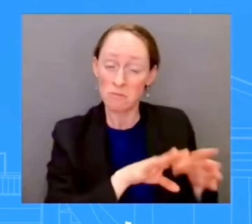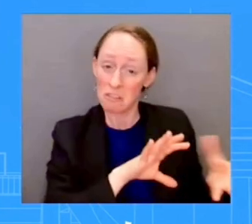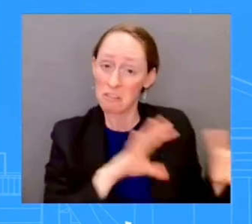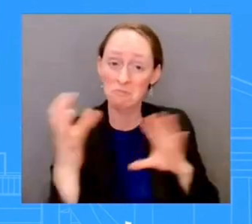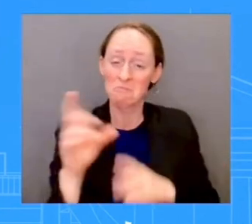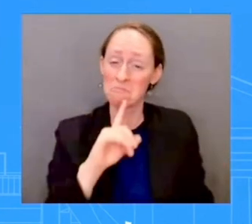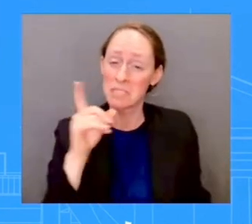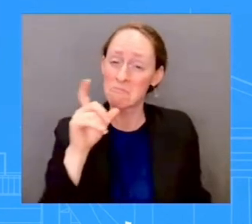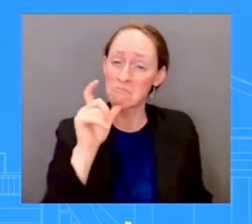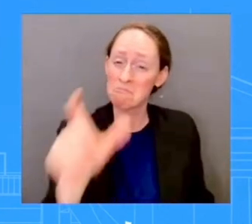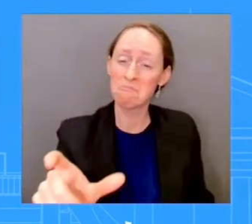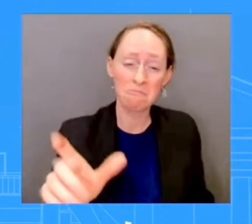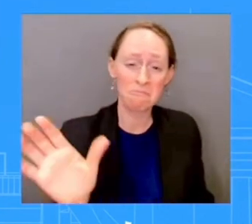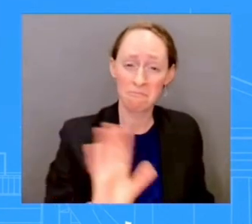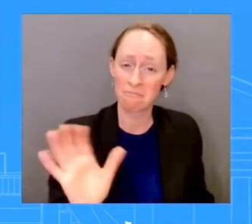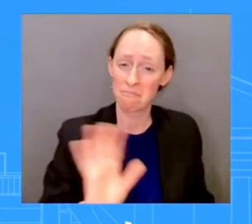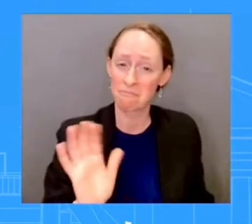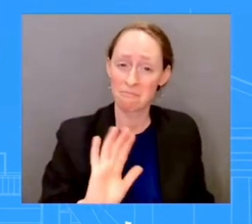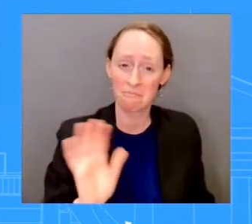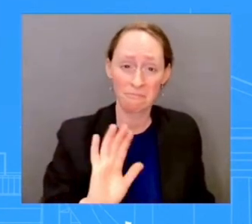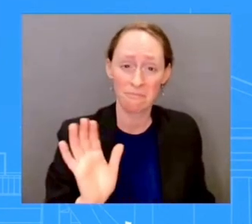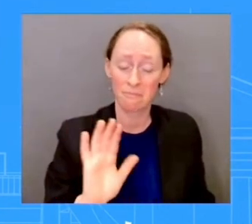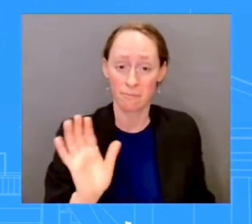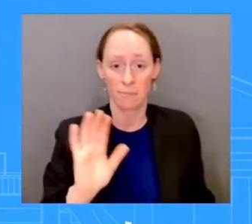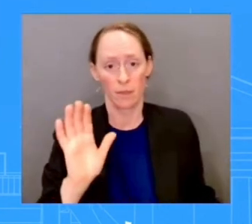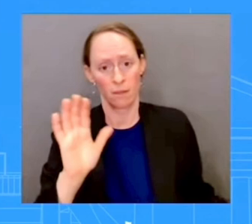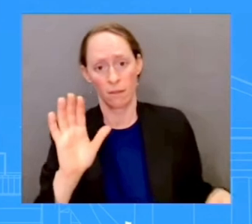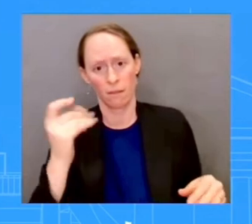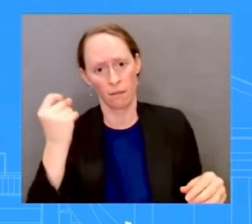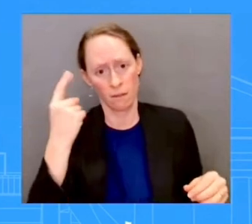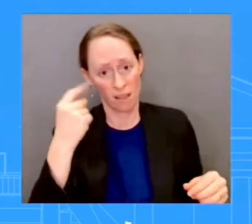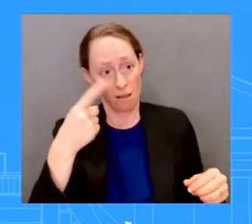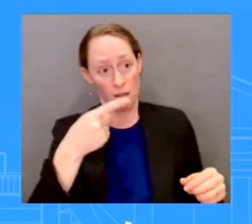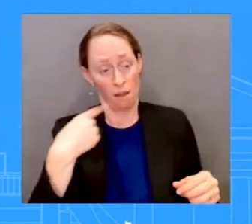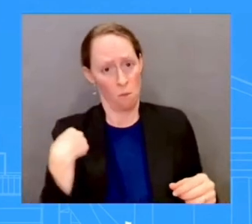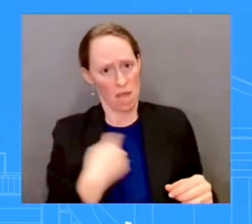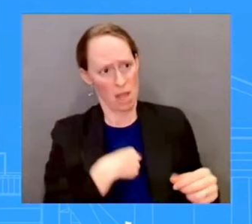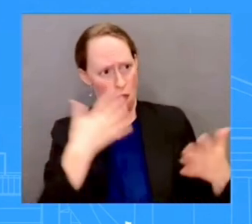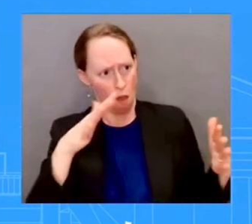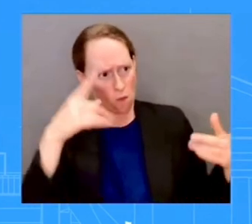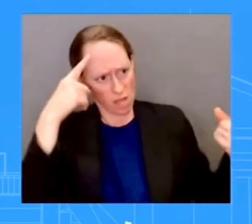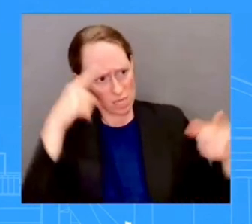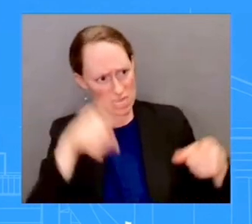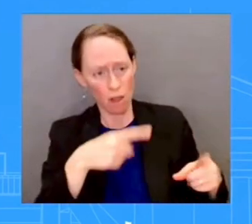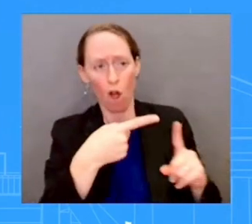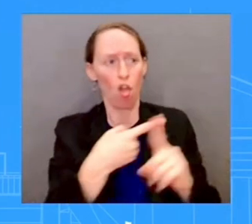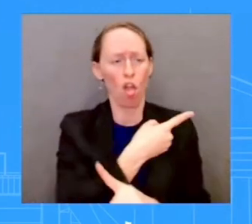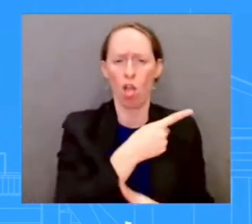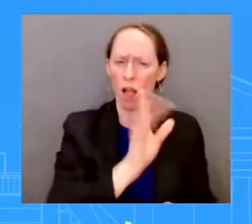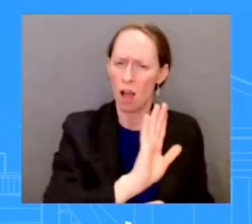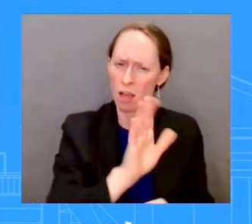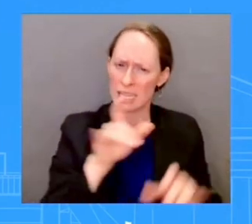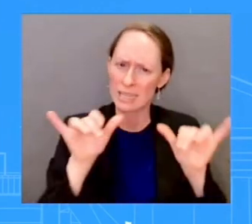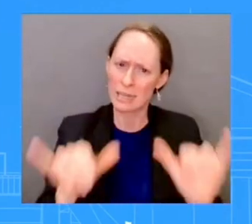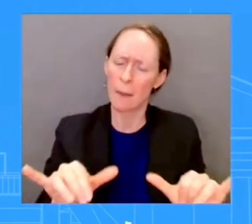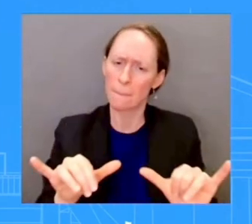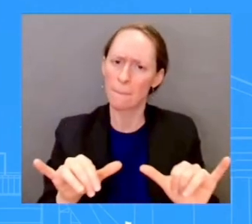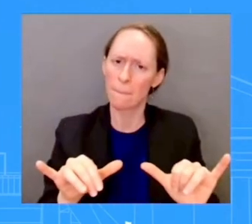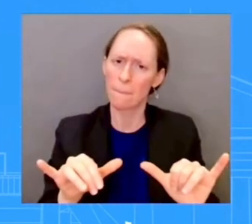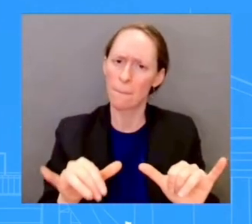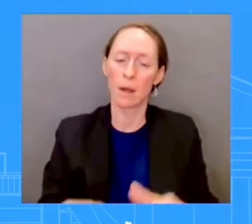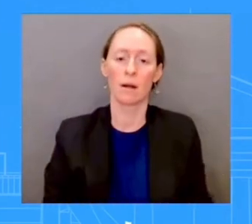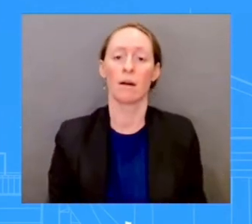country wants to see. They want to see us coming together in a bipartisan way. And so there is no reason why this should occur.